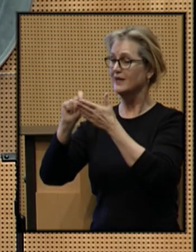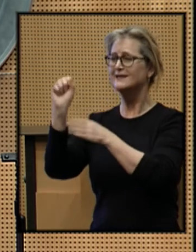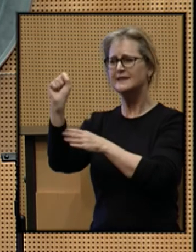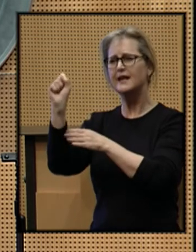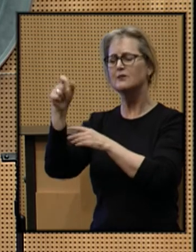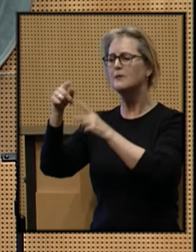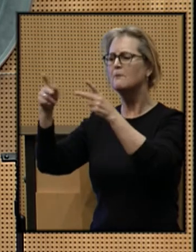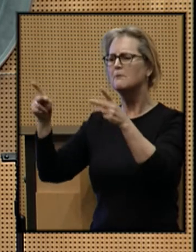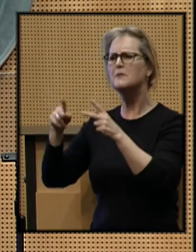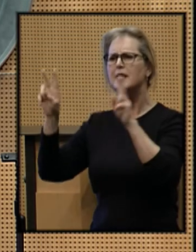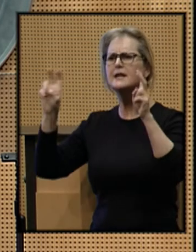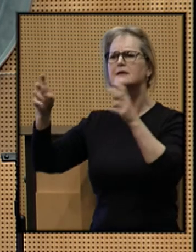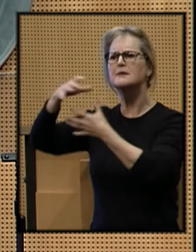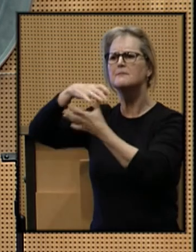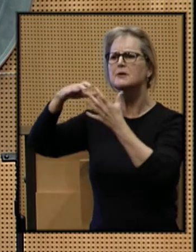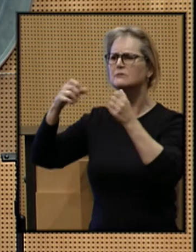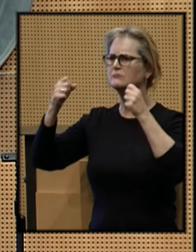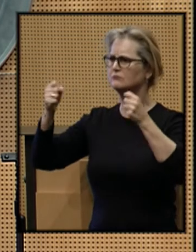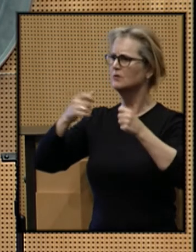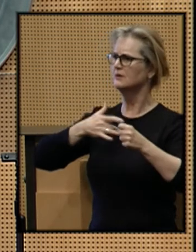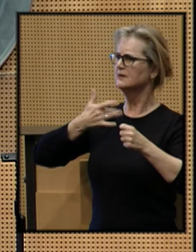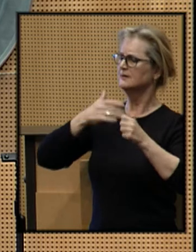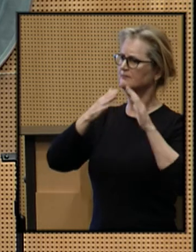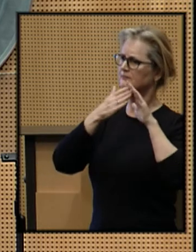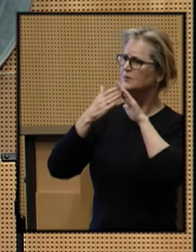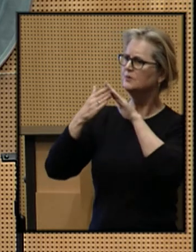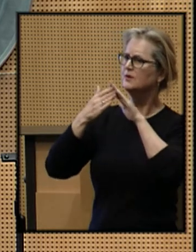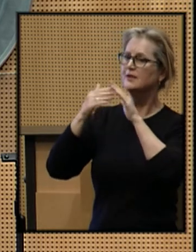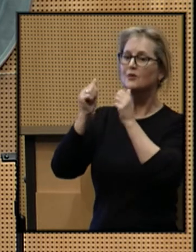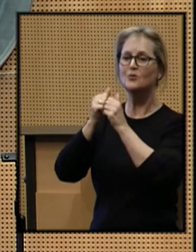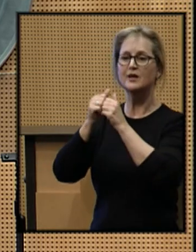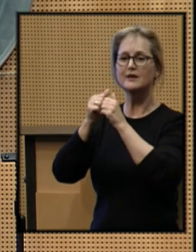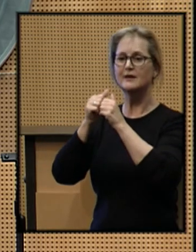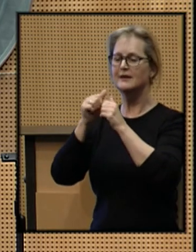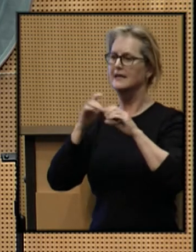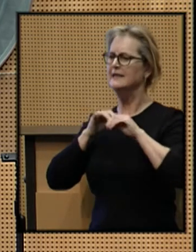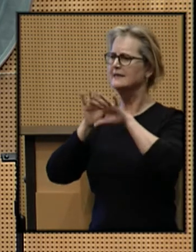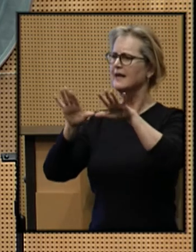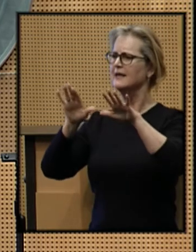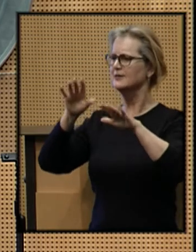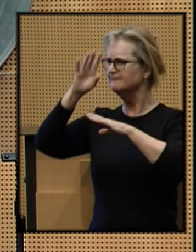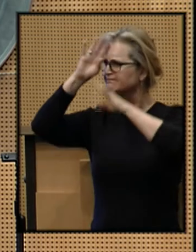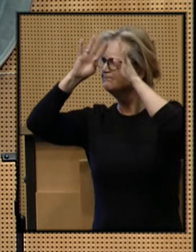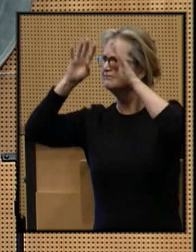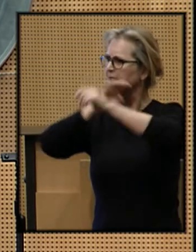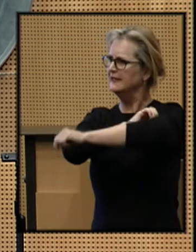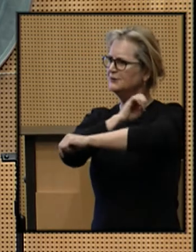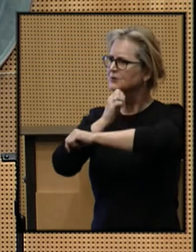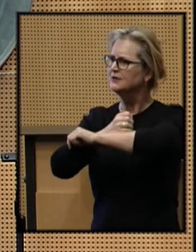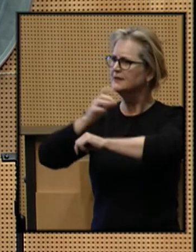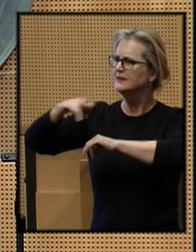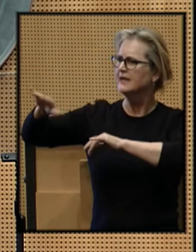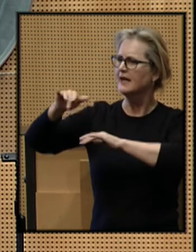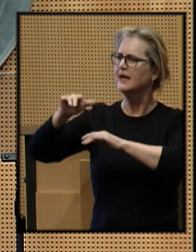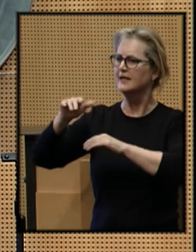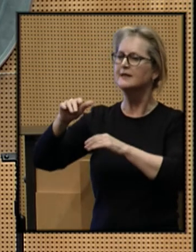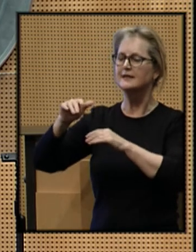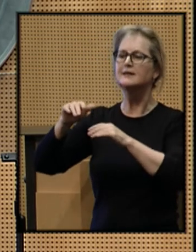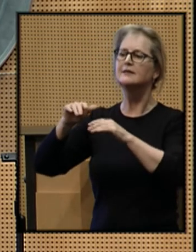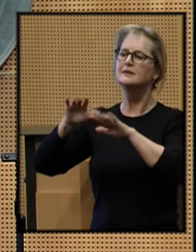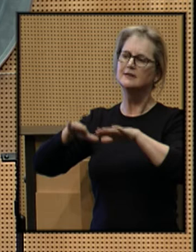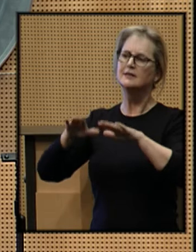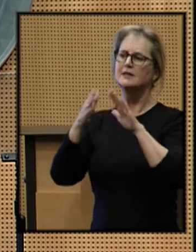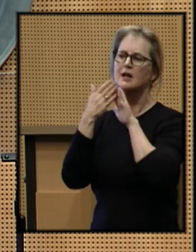is a place that mixes a strong sense of community with a contagious entrepreneurial energy and an understated